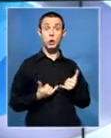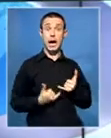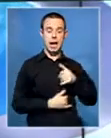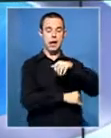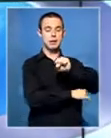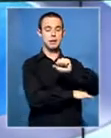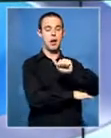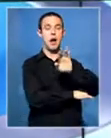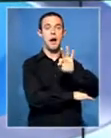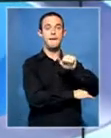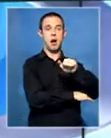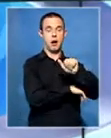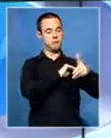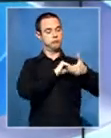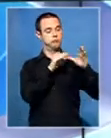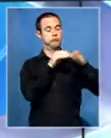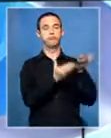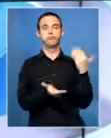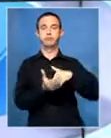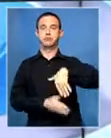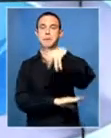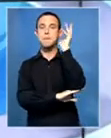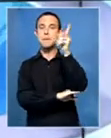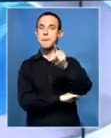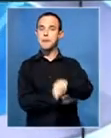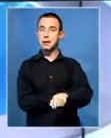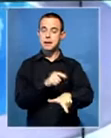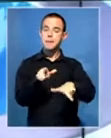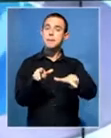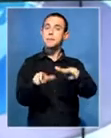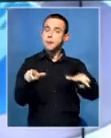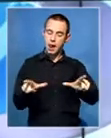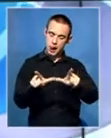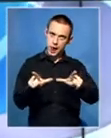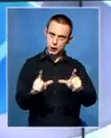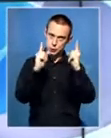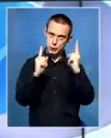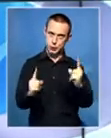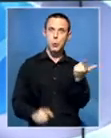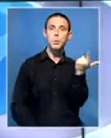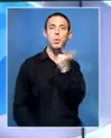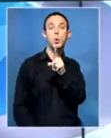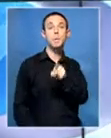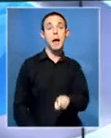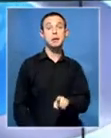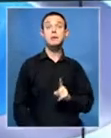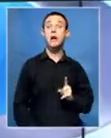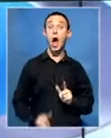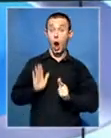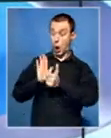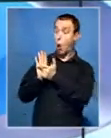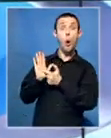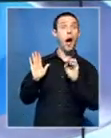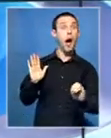be on illegal, unlicensed firearms. The South African Gun Owners Association says that the problem is not with any law,